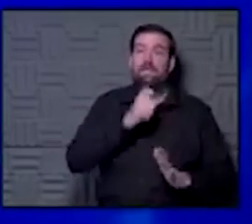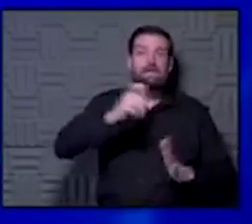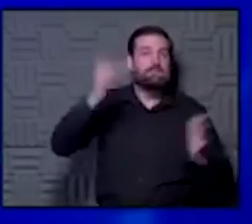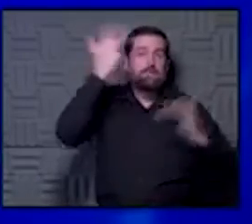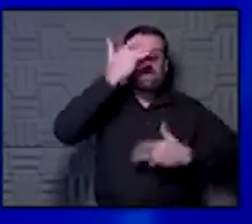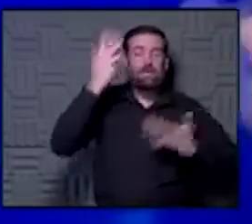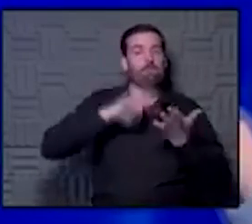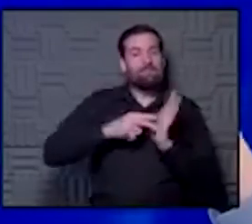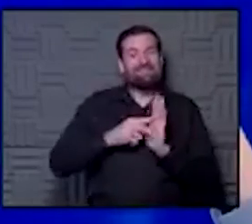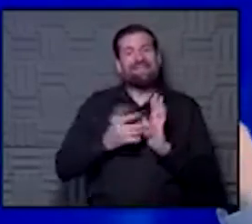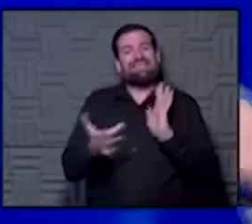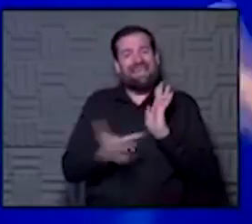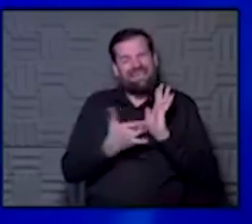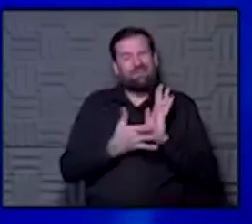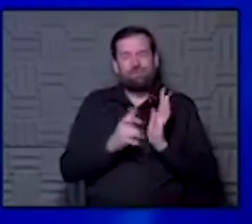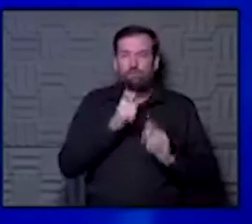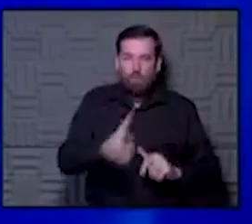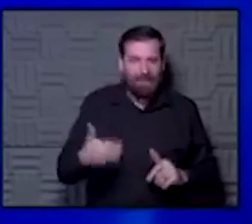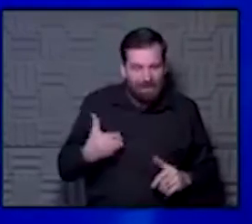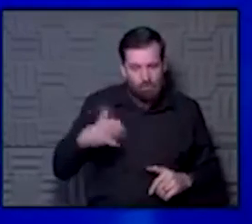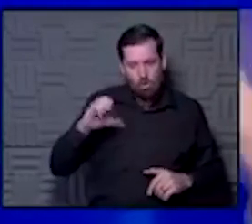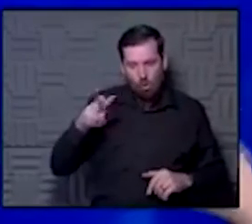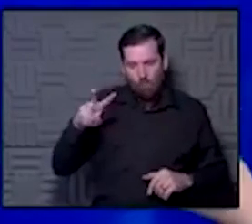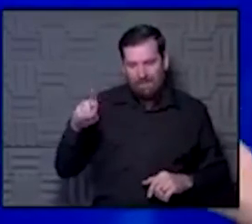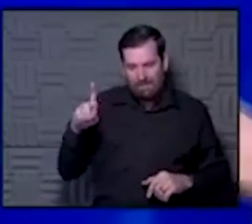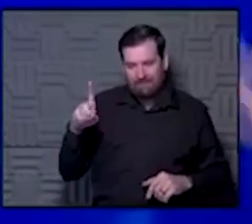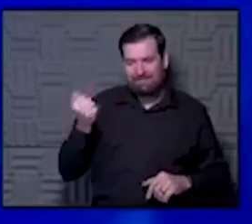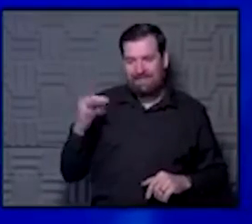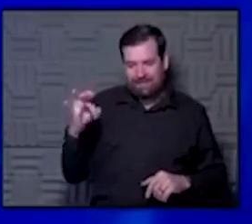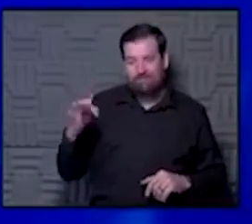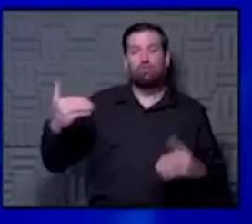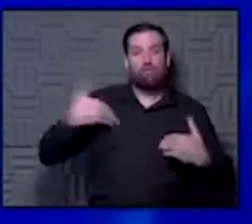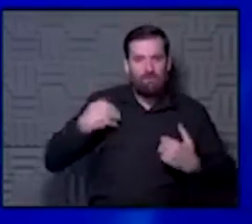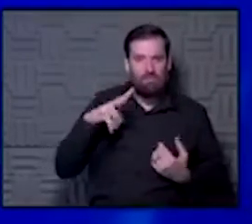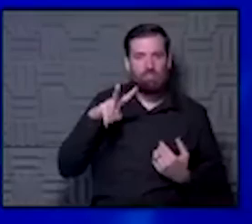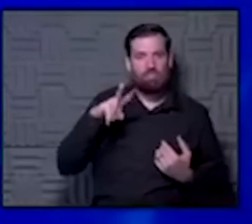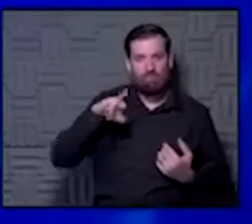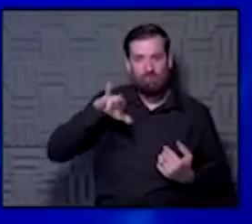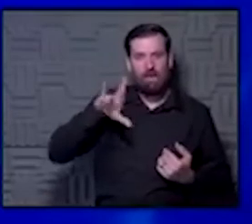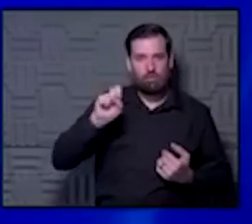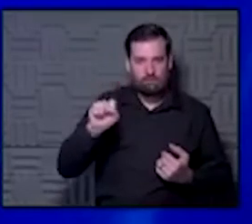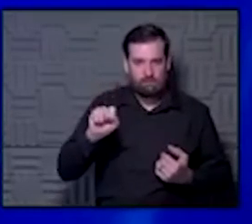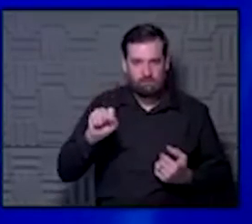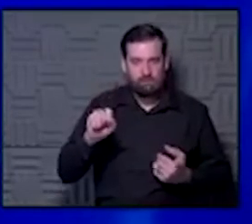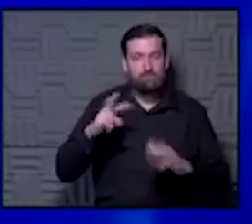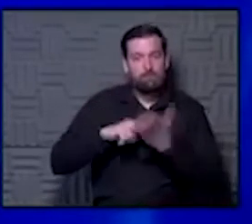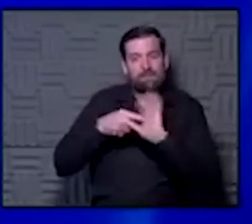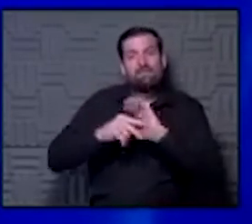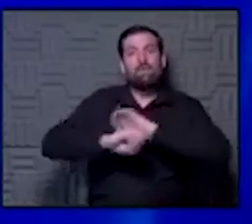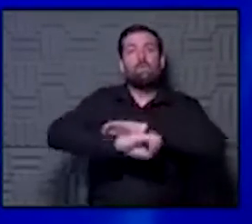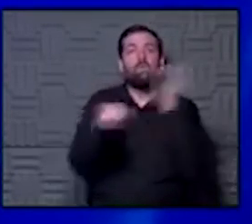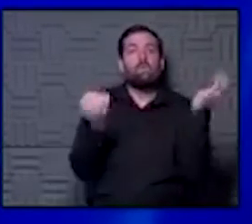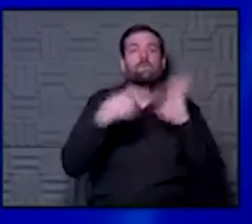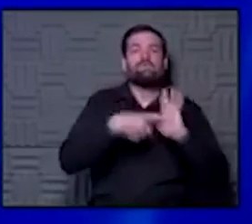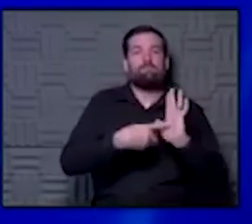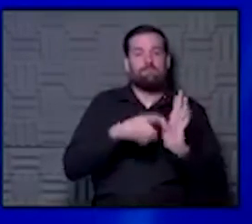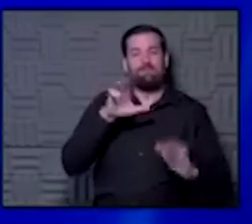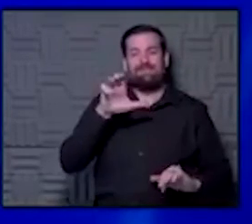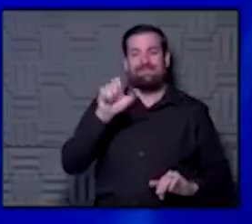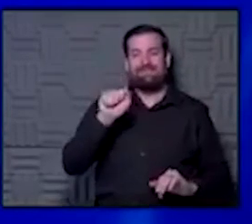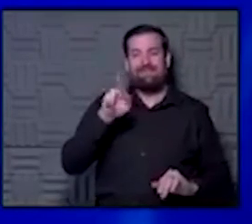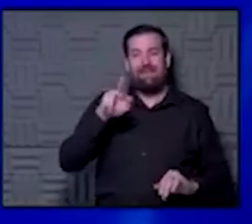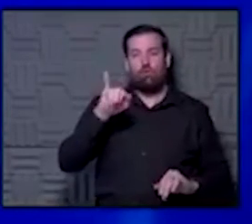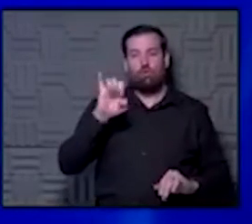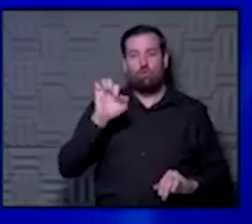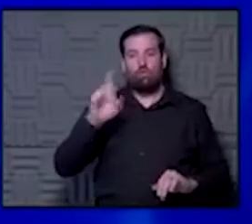don't technically have COVID-19, you have the virus. Right. And so I think that's the difference. And at that point, you would be an asymptomatic carrier of